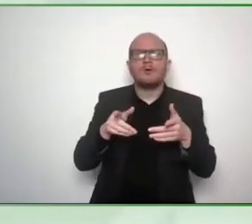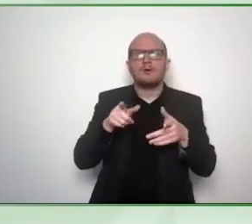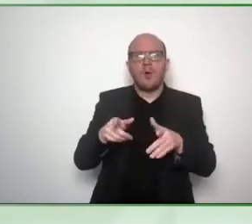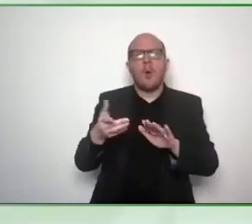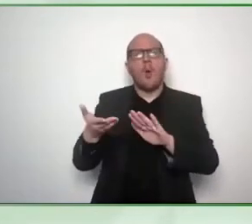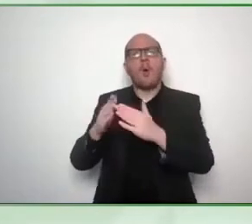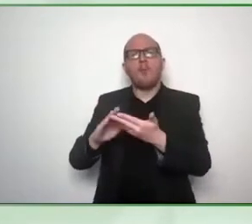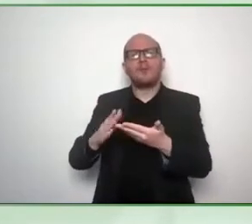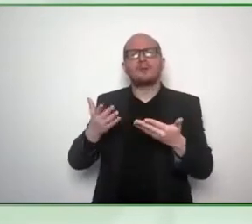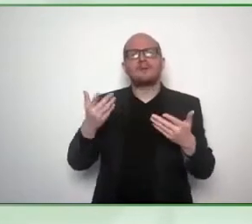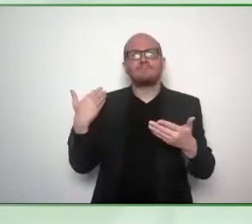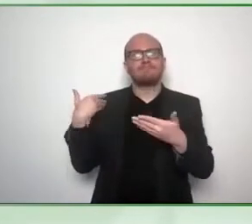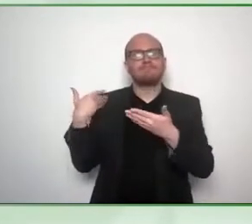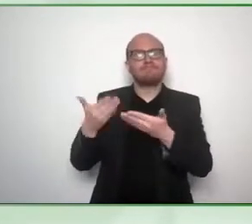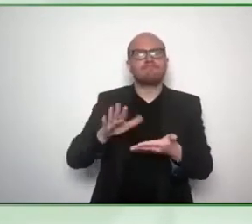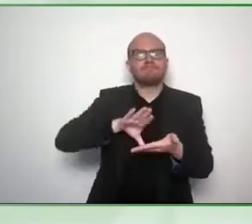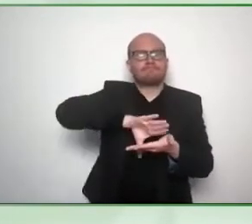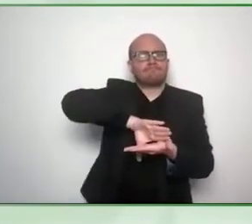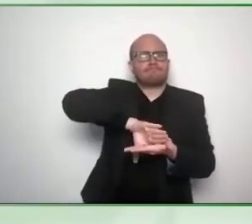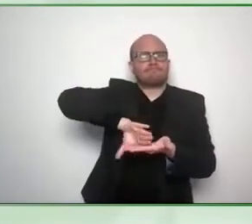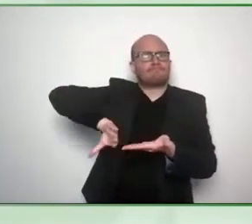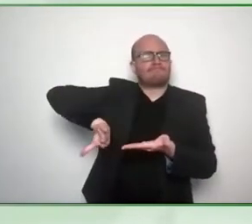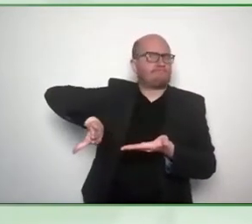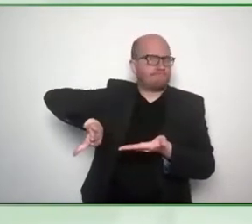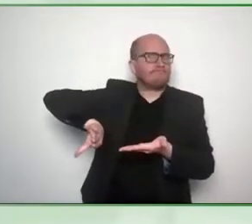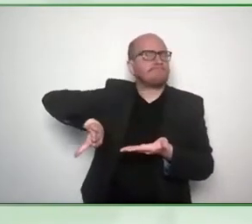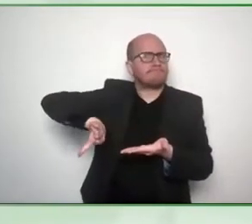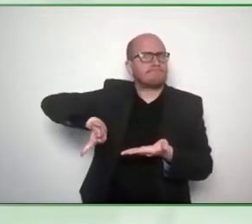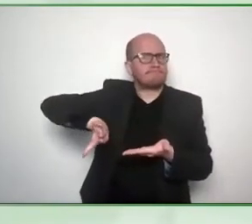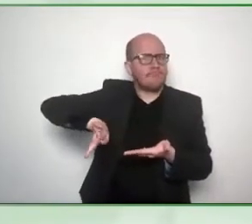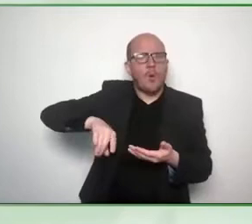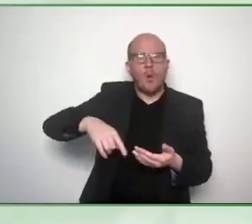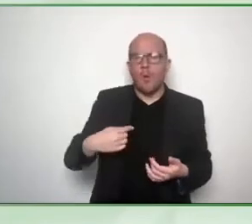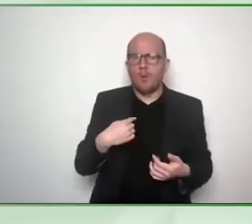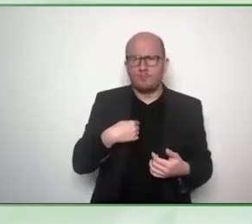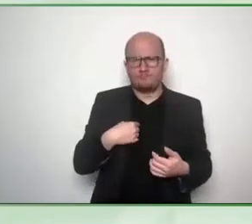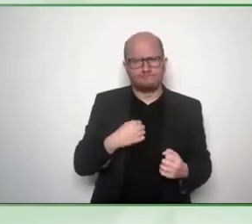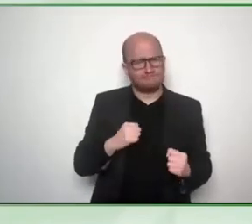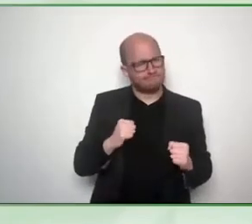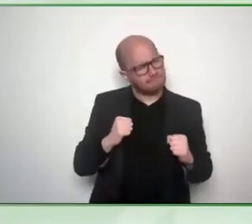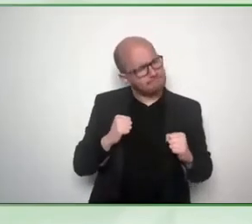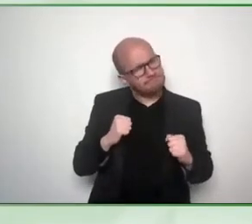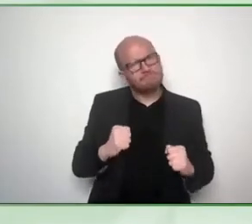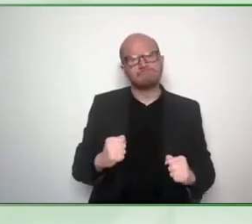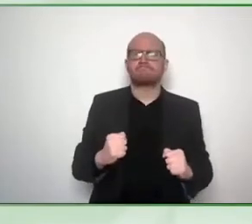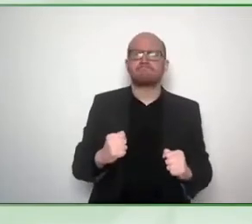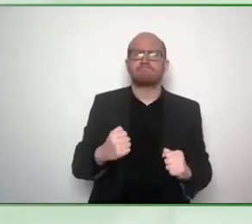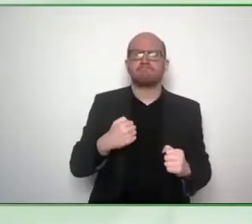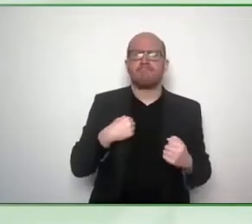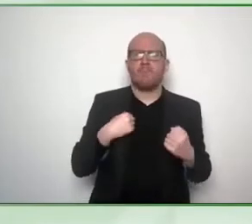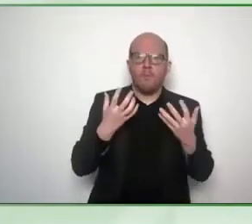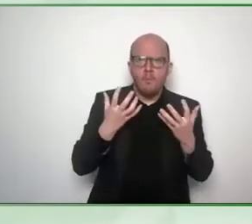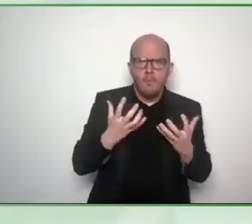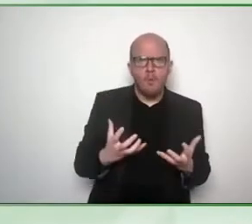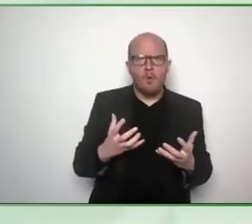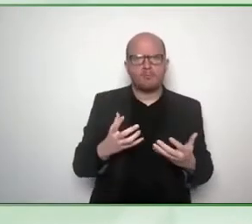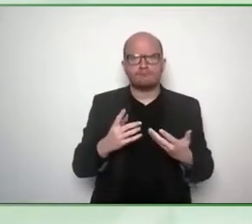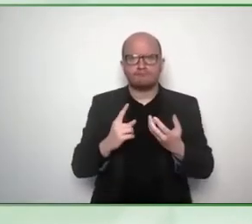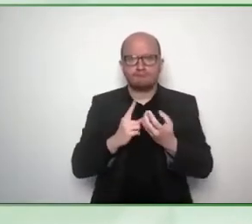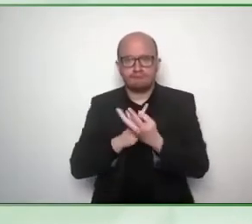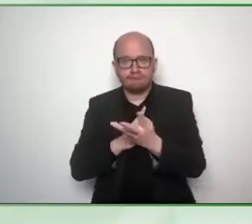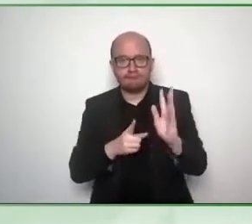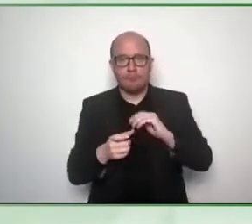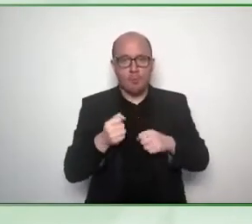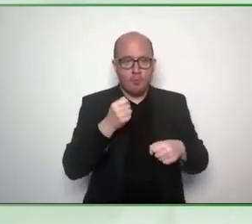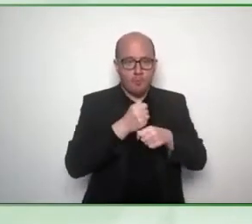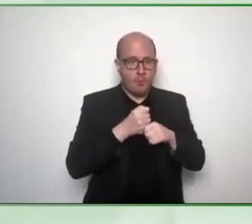I've taken it as my initiative my mantra to kind of surround myself with as diverse a group of people as I possibly can